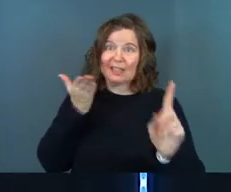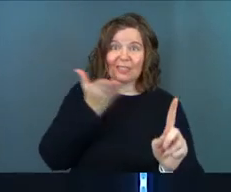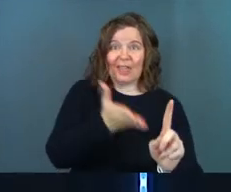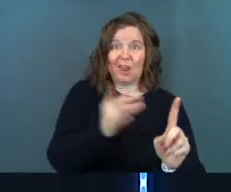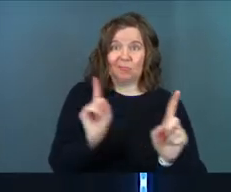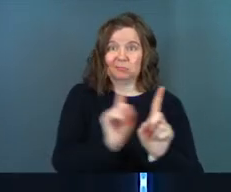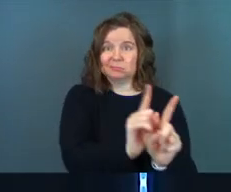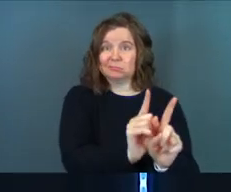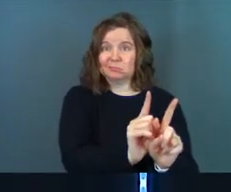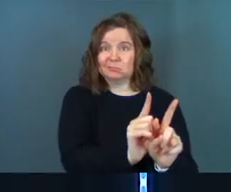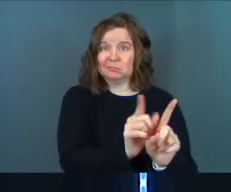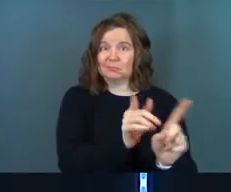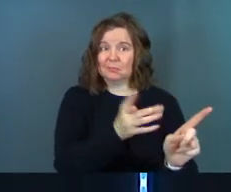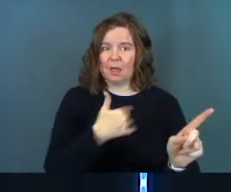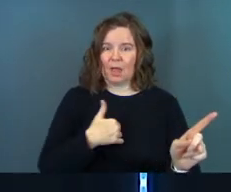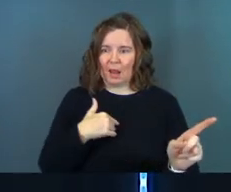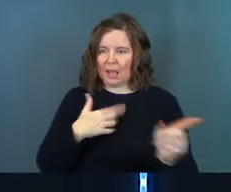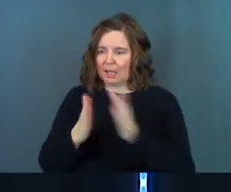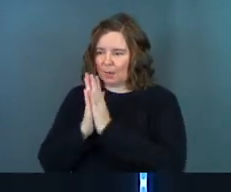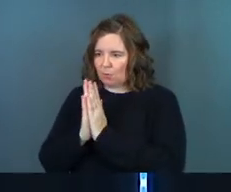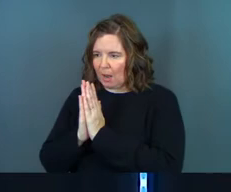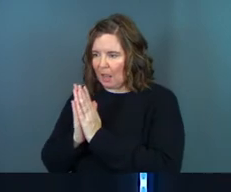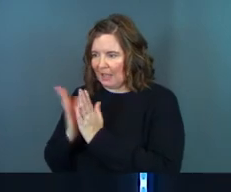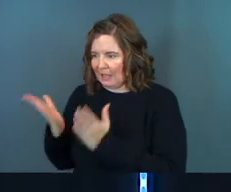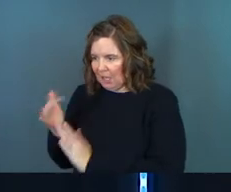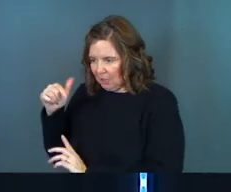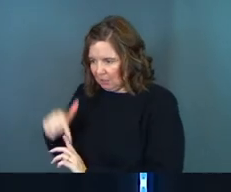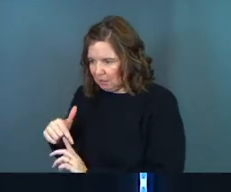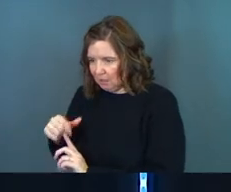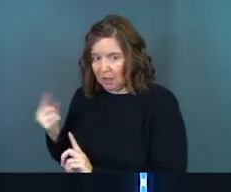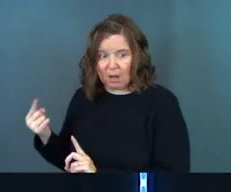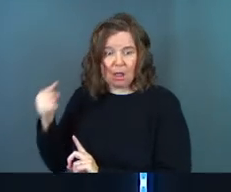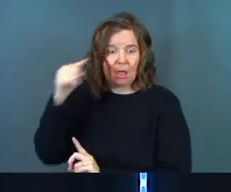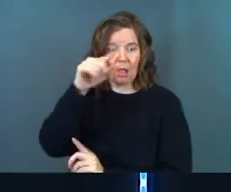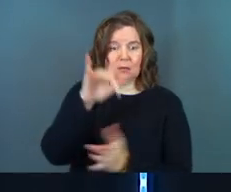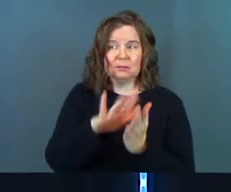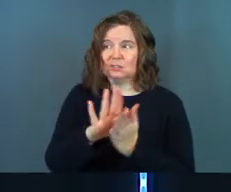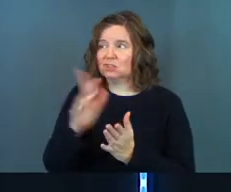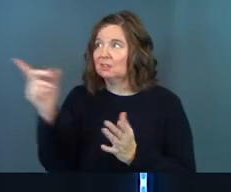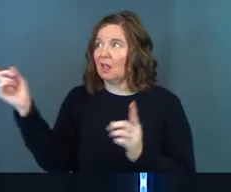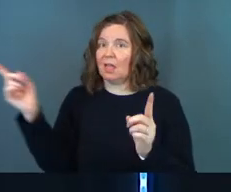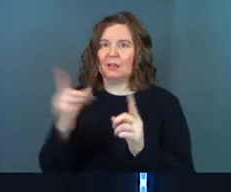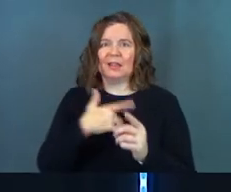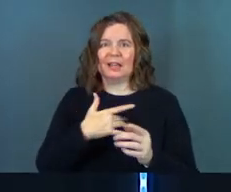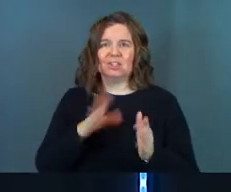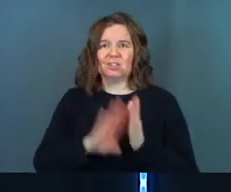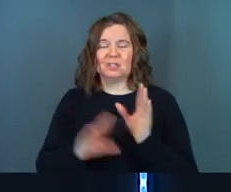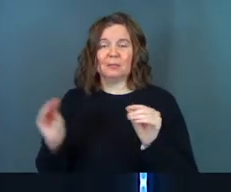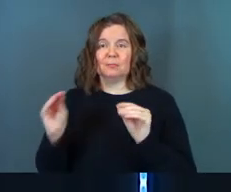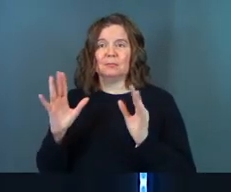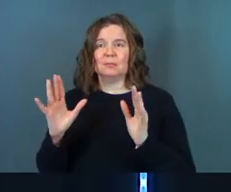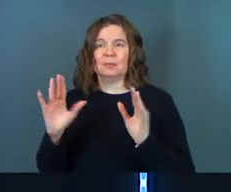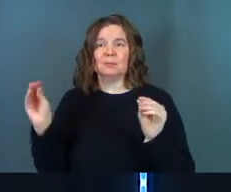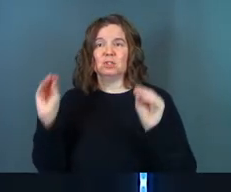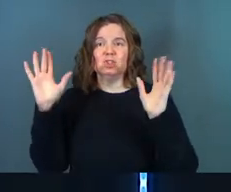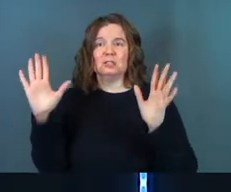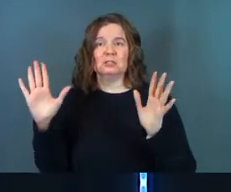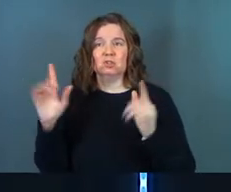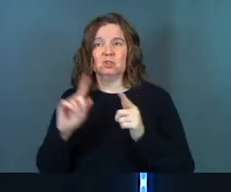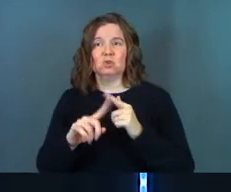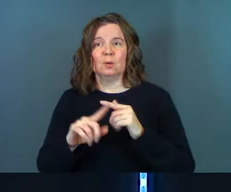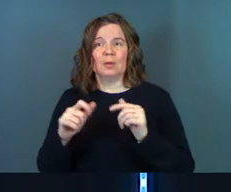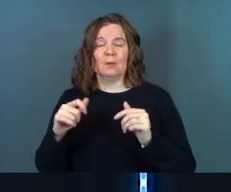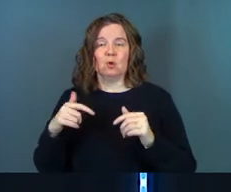there. And I can pray a prayer for that person over there. And I don't need Jesus, like some cheap musician, or magician,